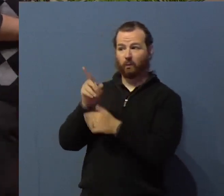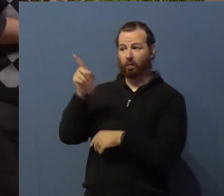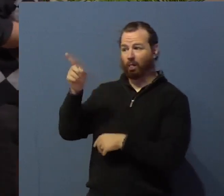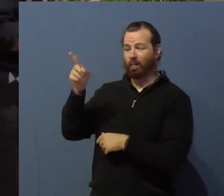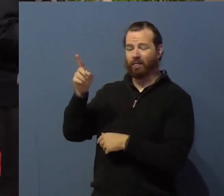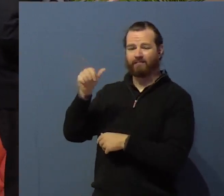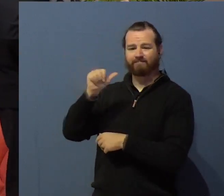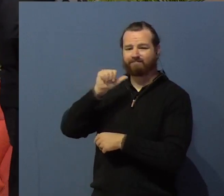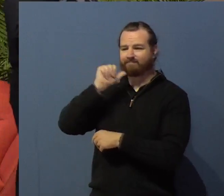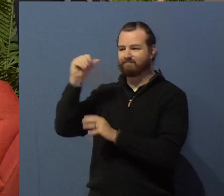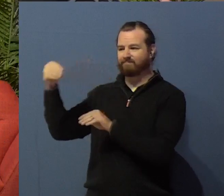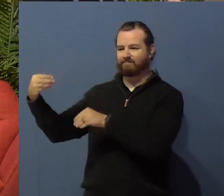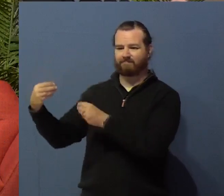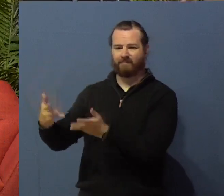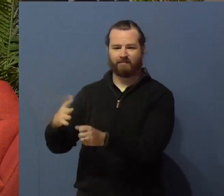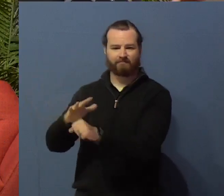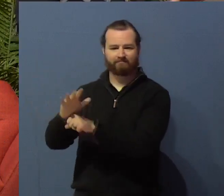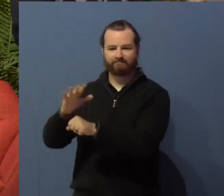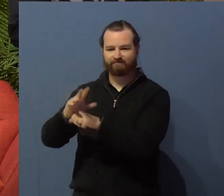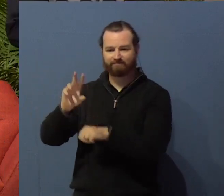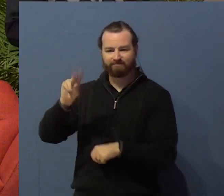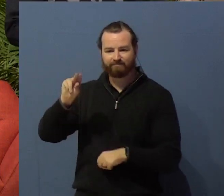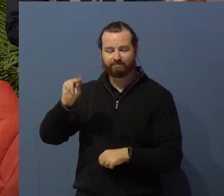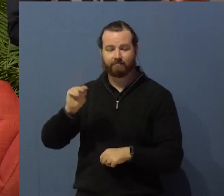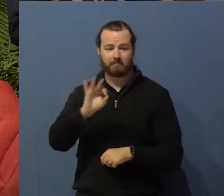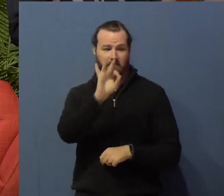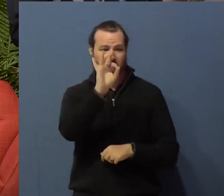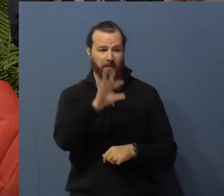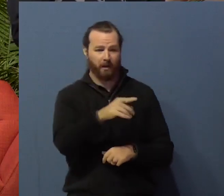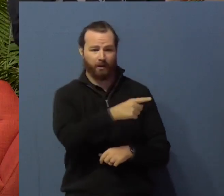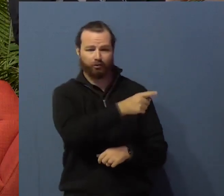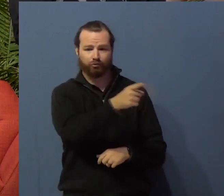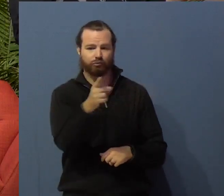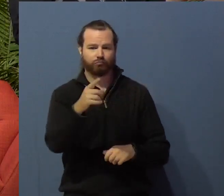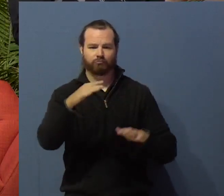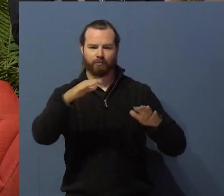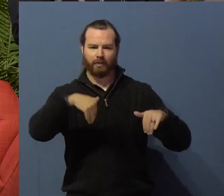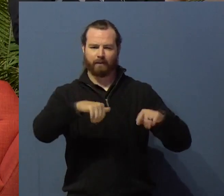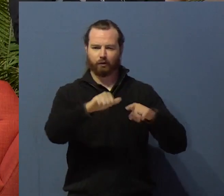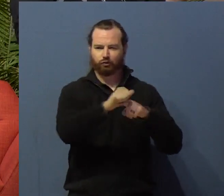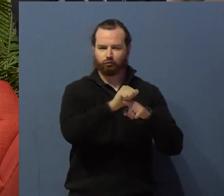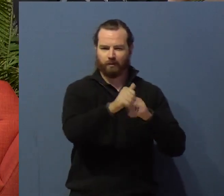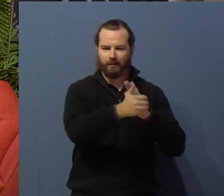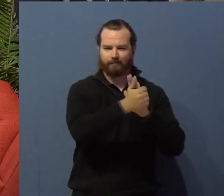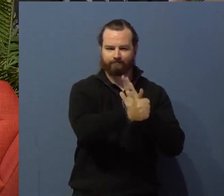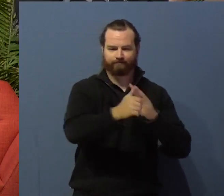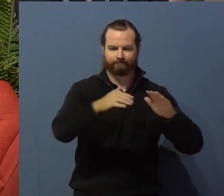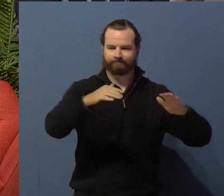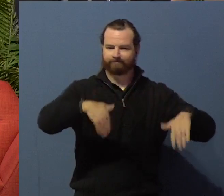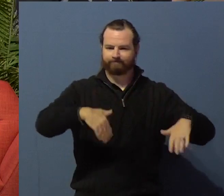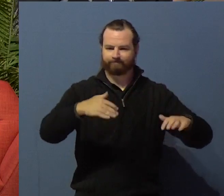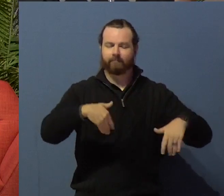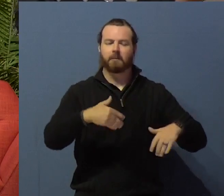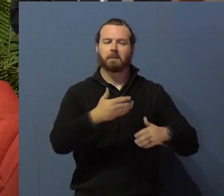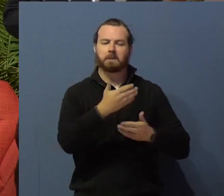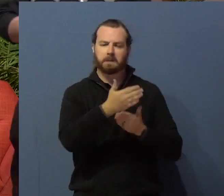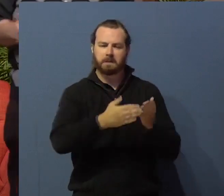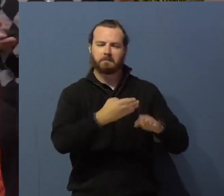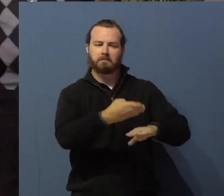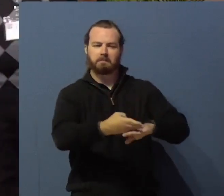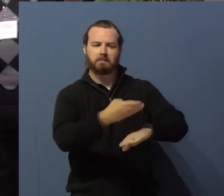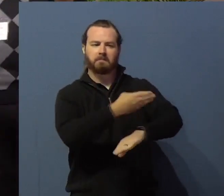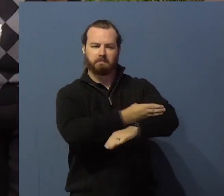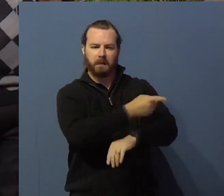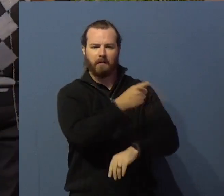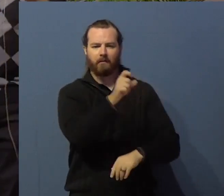Pastors are not trained largely. It's getting better. It's getting better, but it still has a long way to go. A lot of seminaries